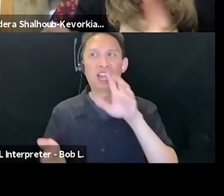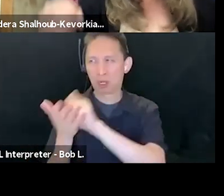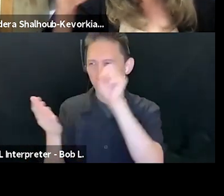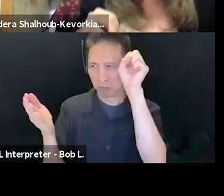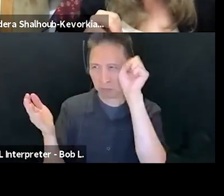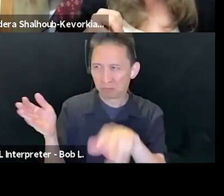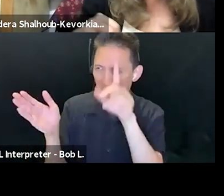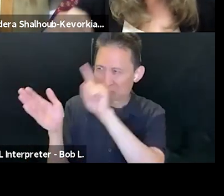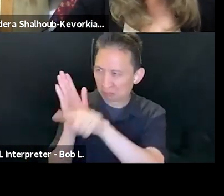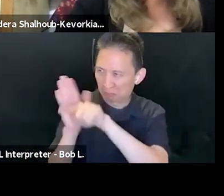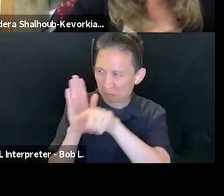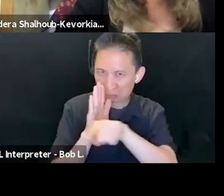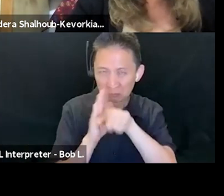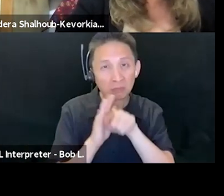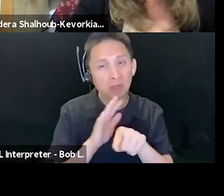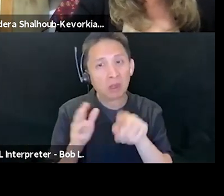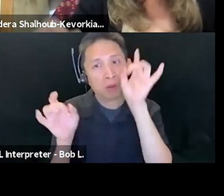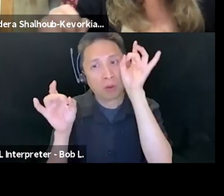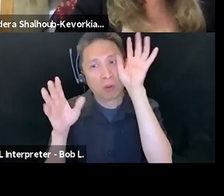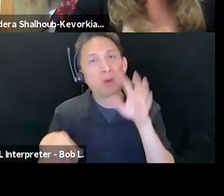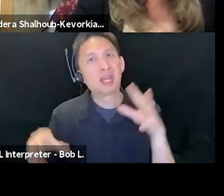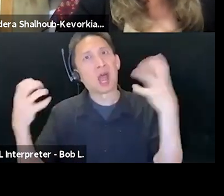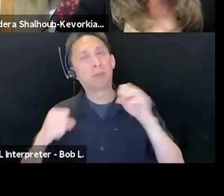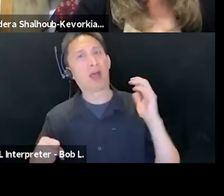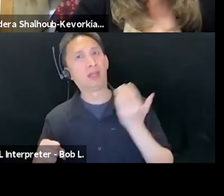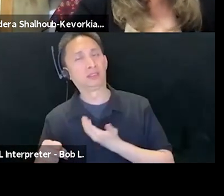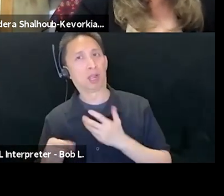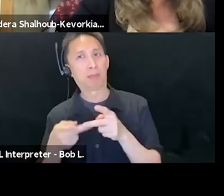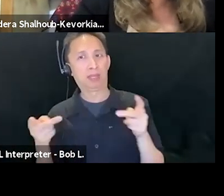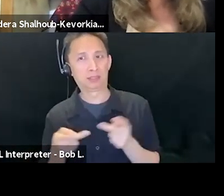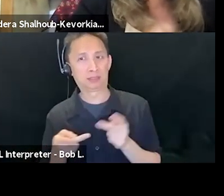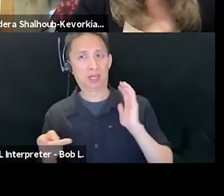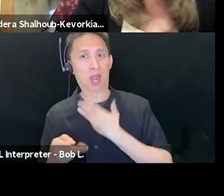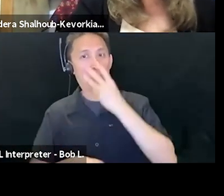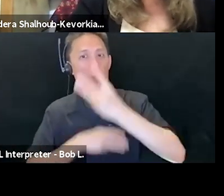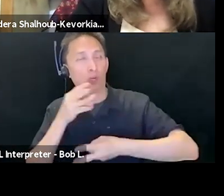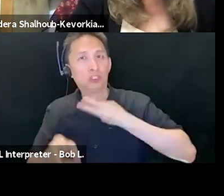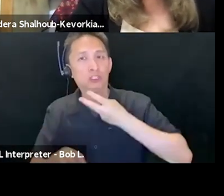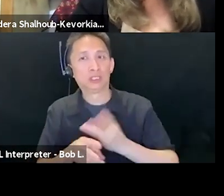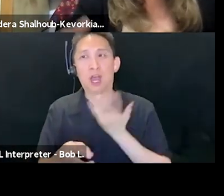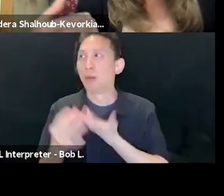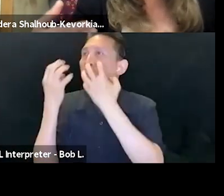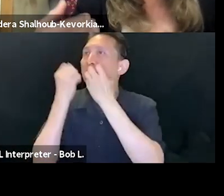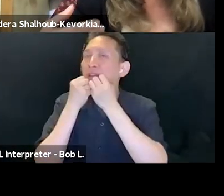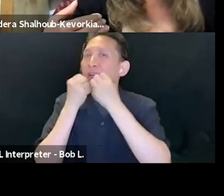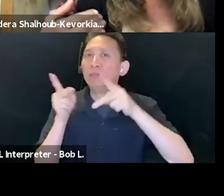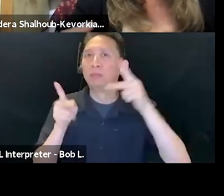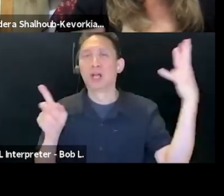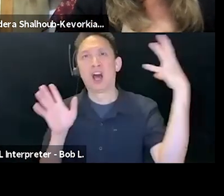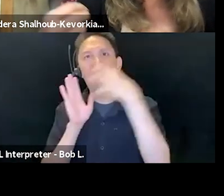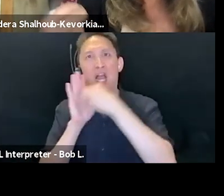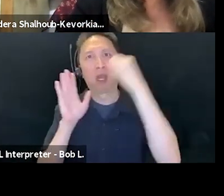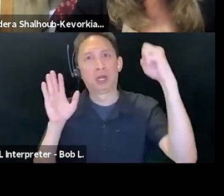occupy our senses, as I say in my work, arrest our beloved ones and terrorize our communities. So, we are